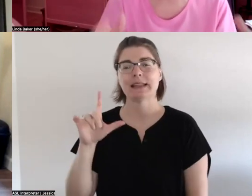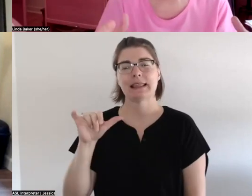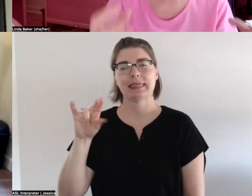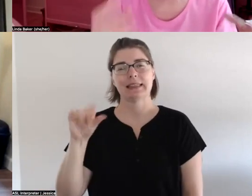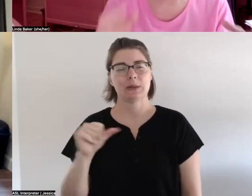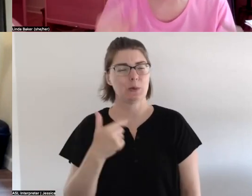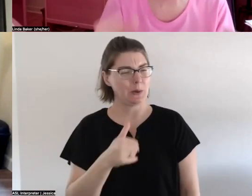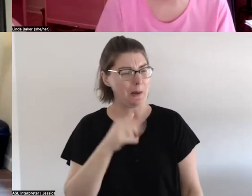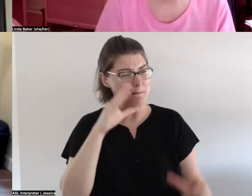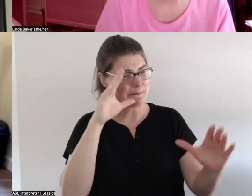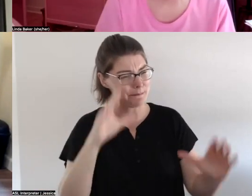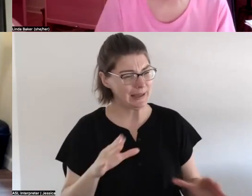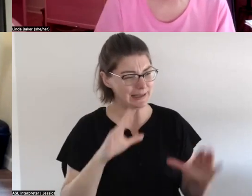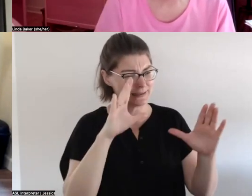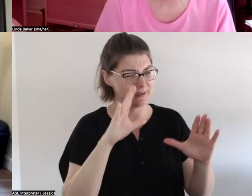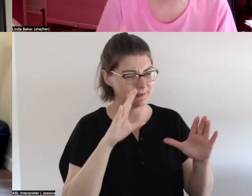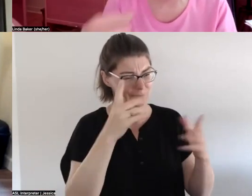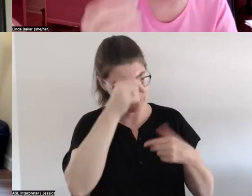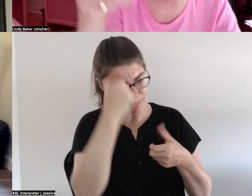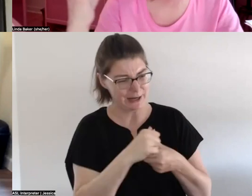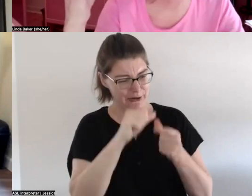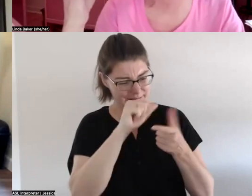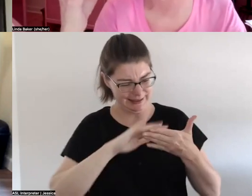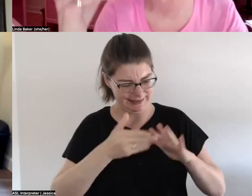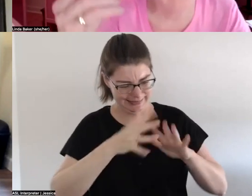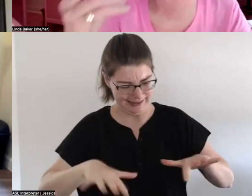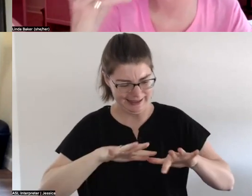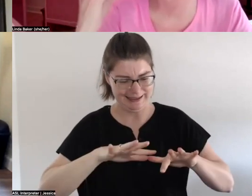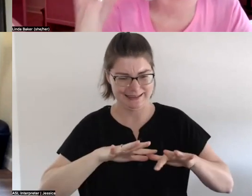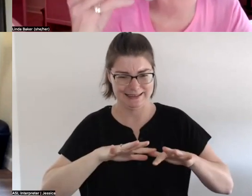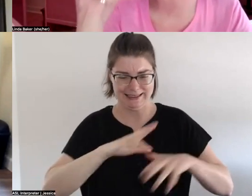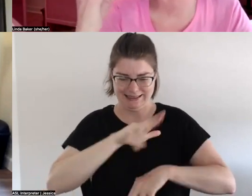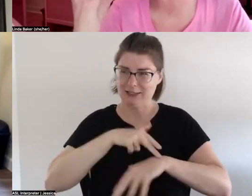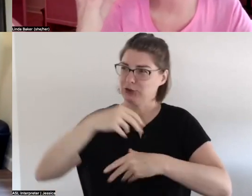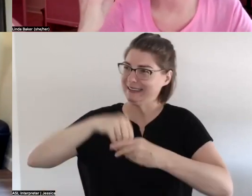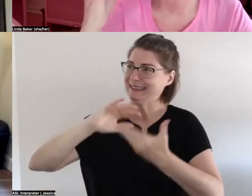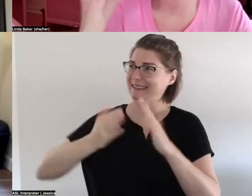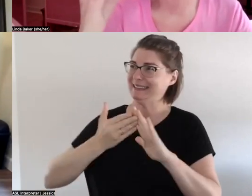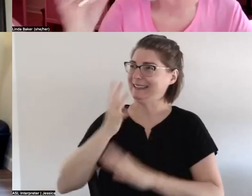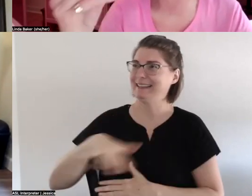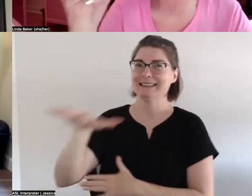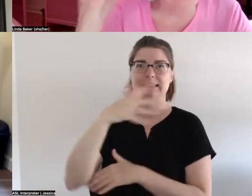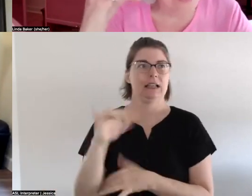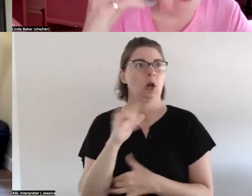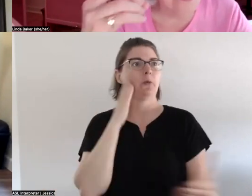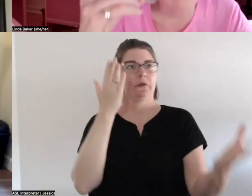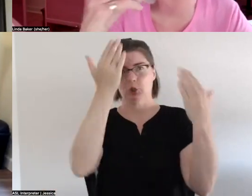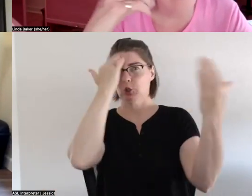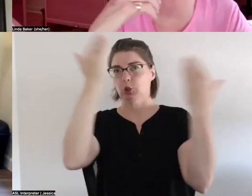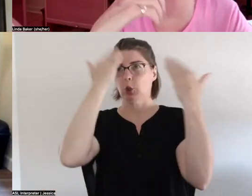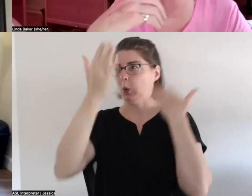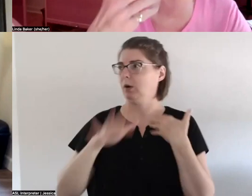and nature is in cities it is and it's about being aware of that and